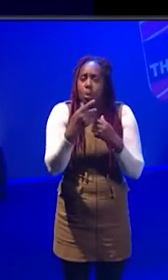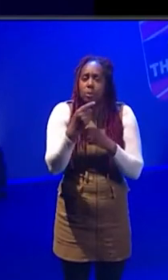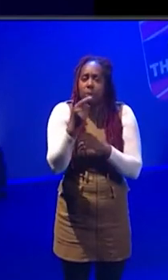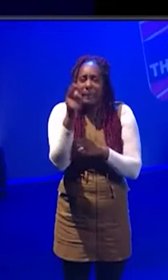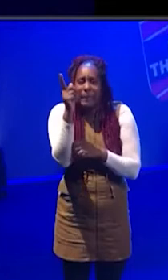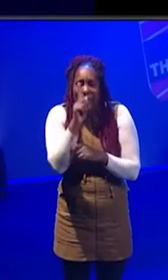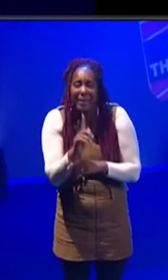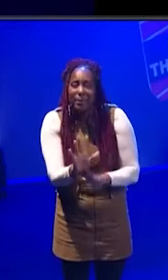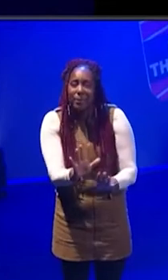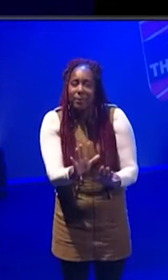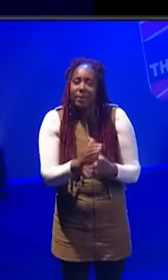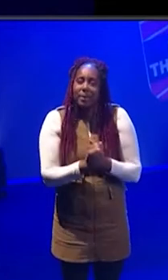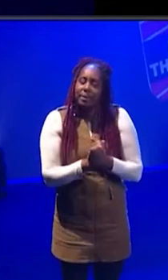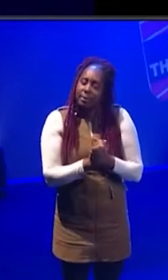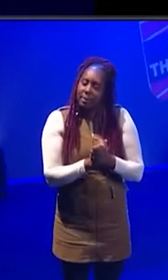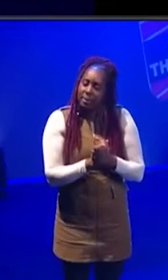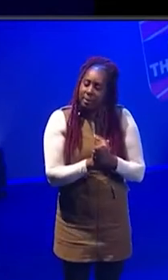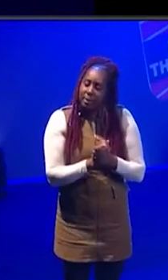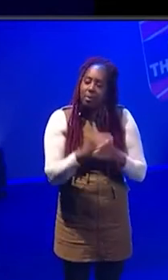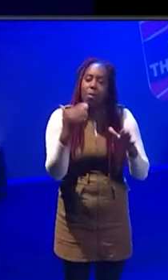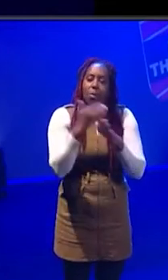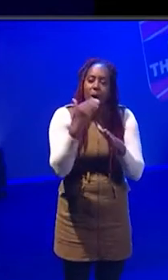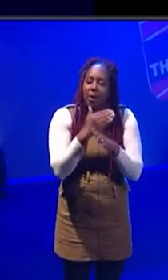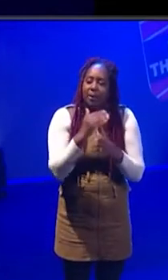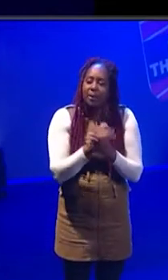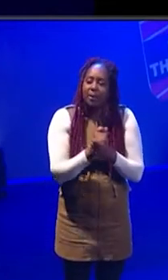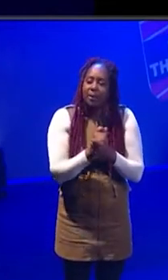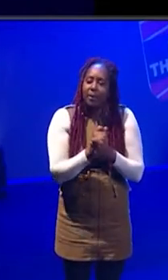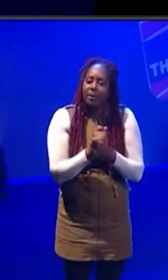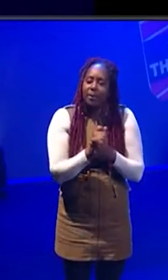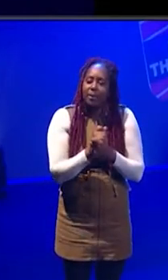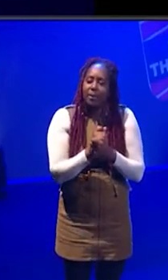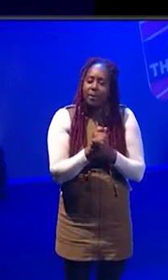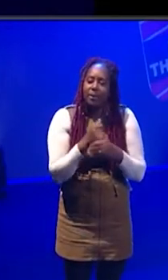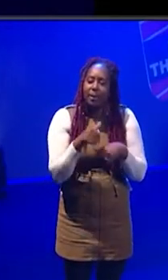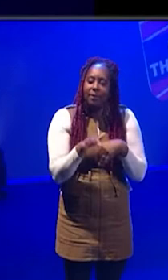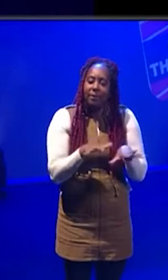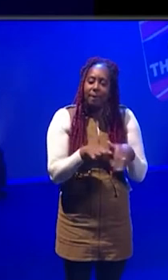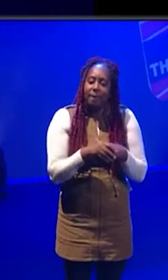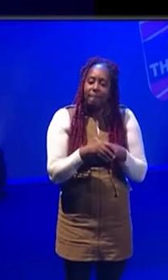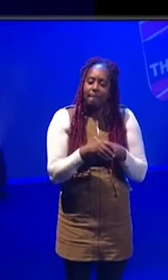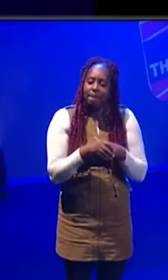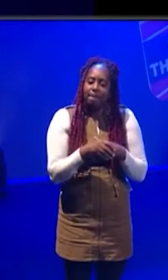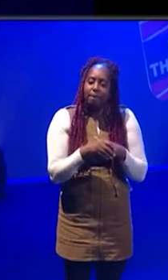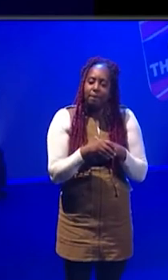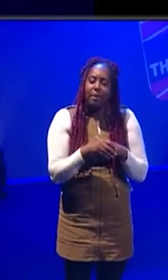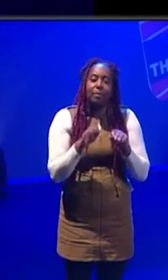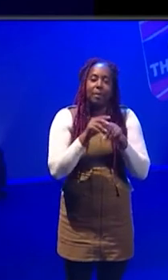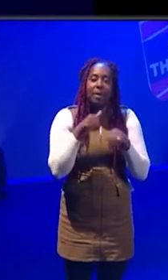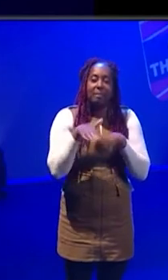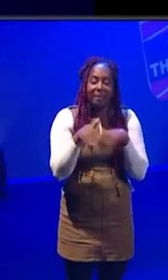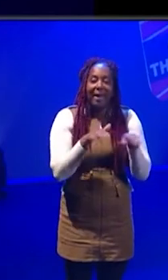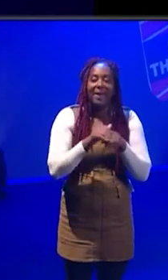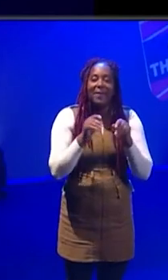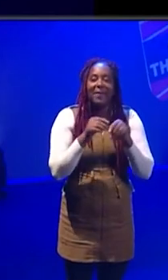have decided that, you know, actually working long hours and working in evenings is not as cool as like